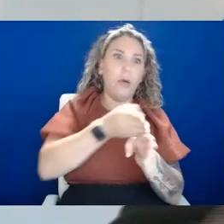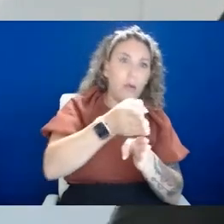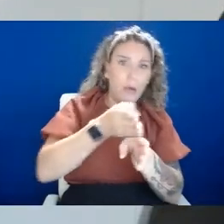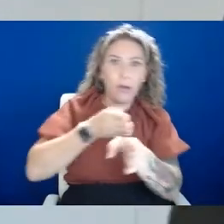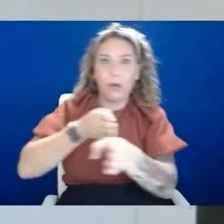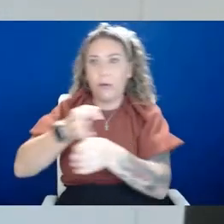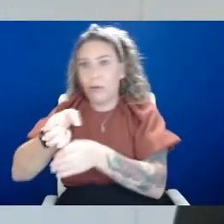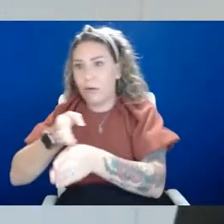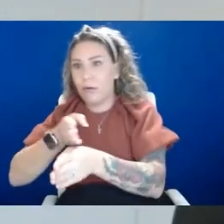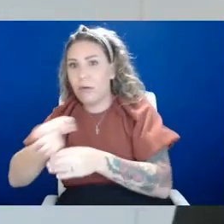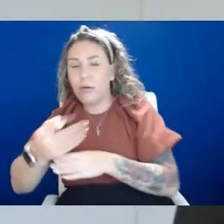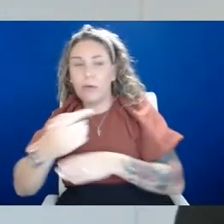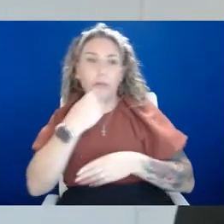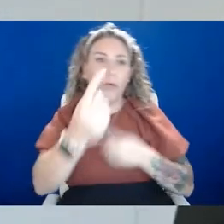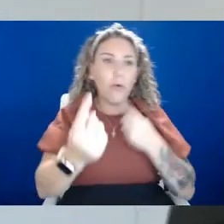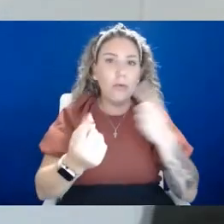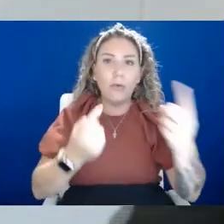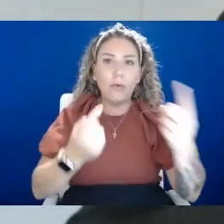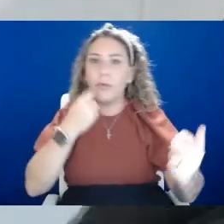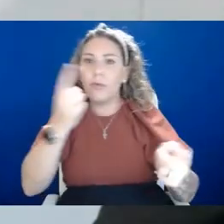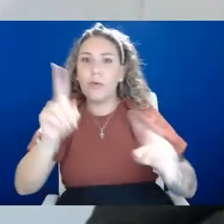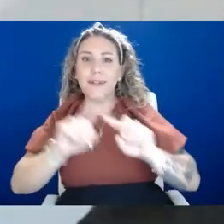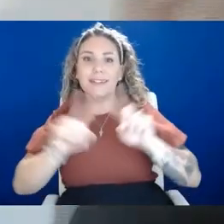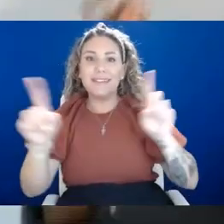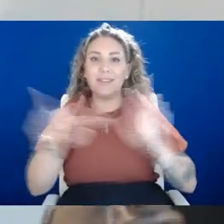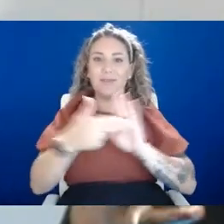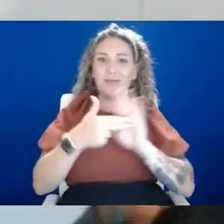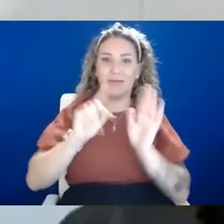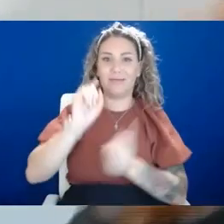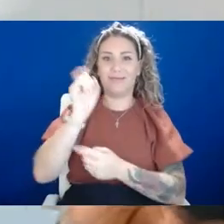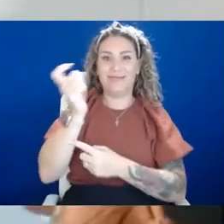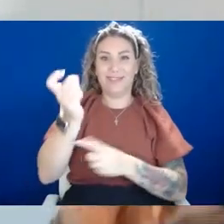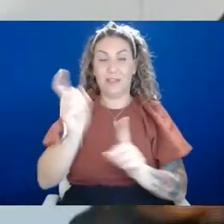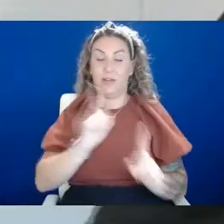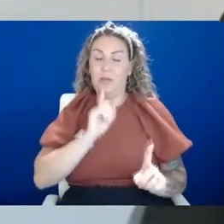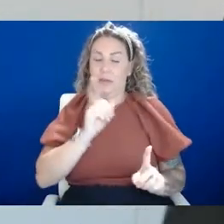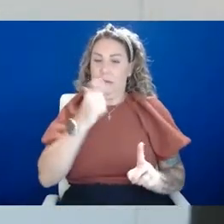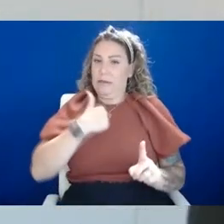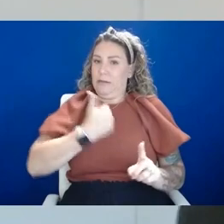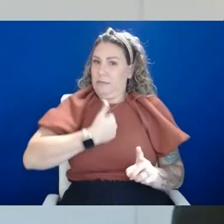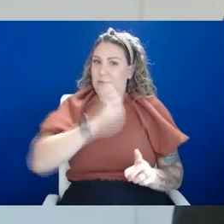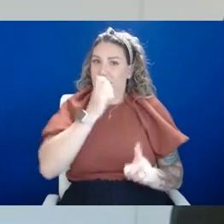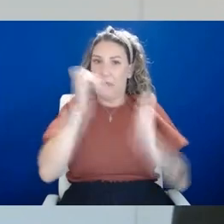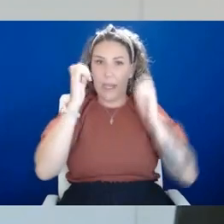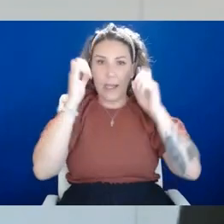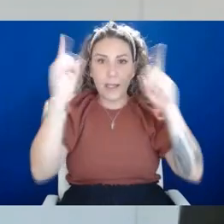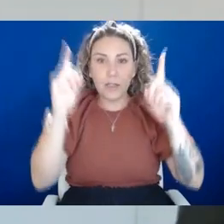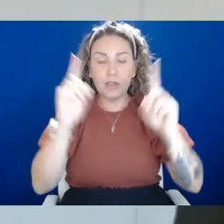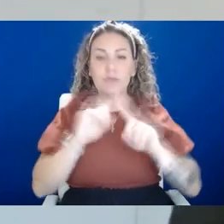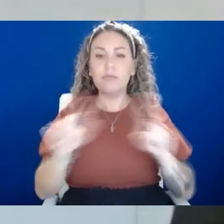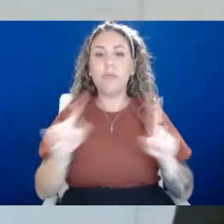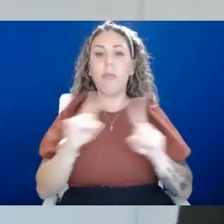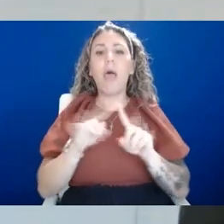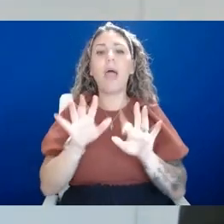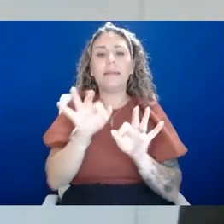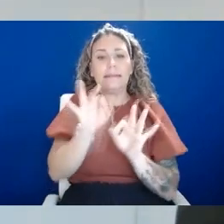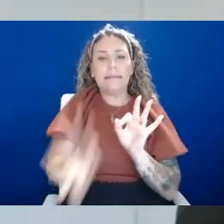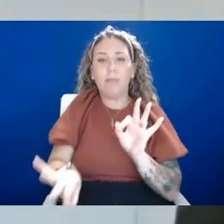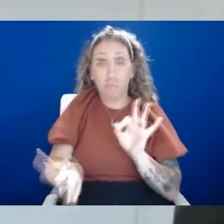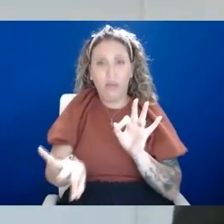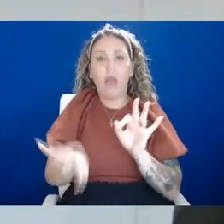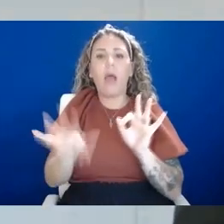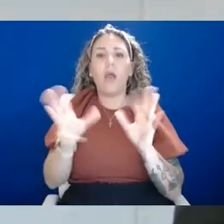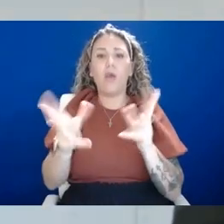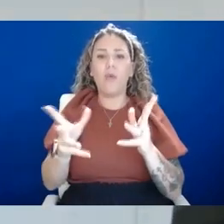you are being told you have different things, which maybe I'm not really educated on this aspect. But I want to basically simplify it so that we can